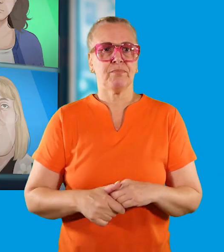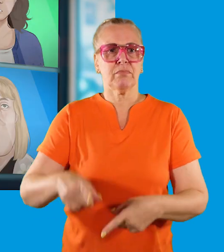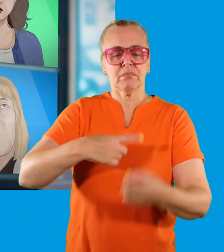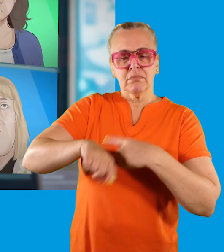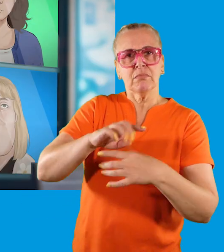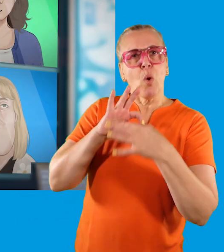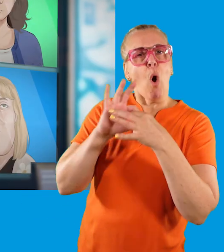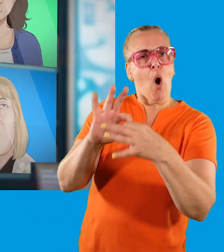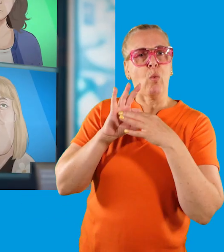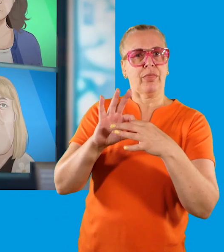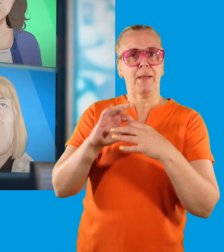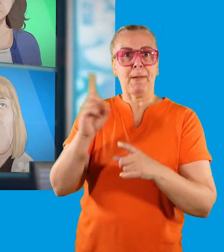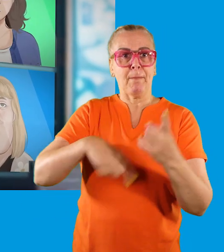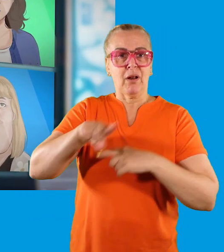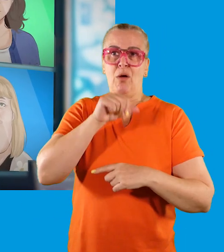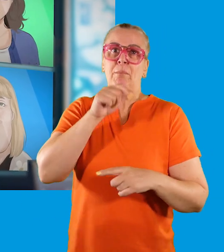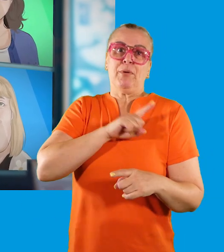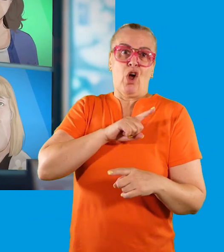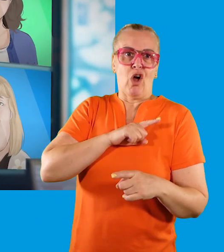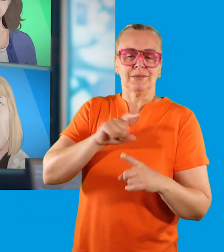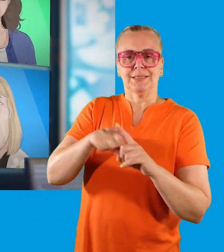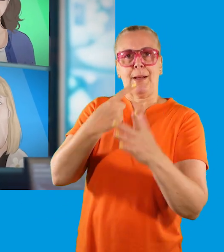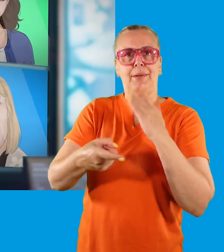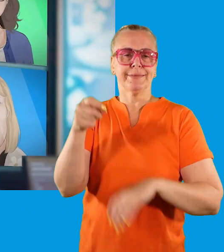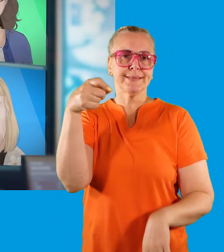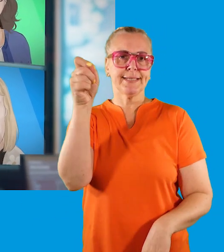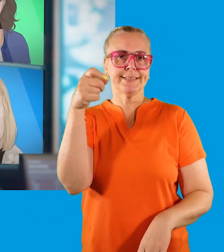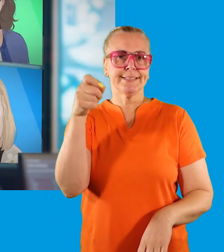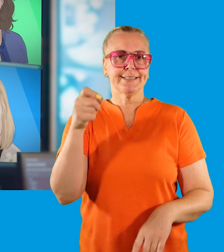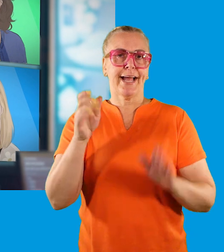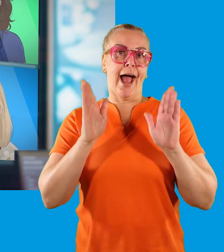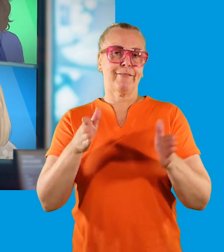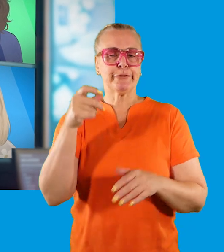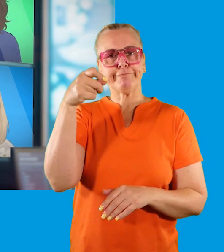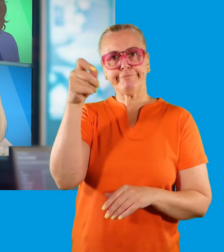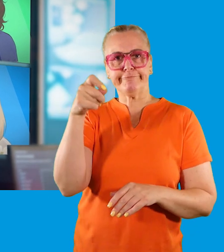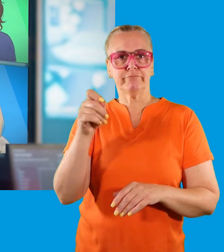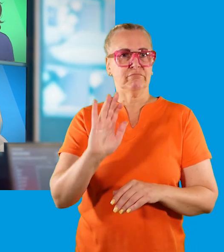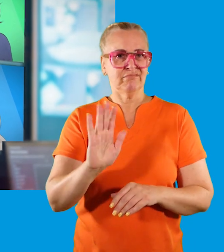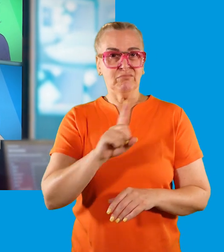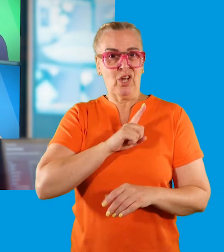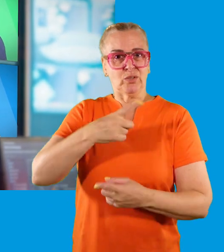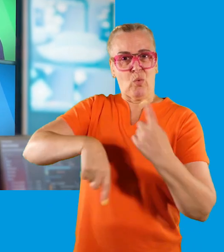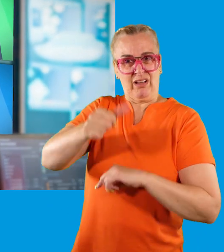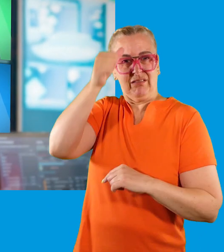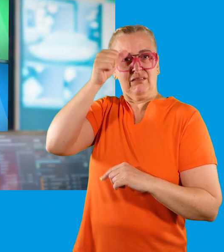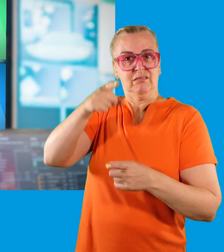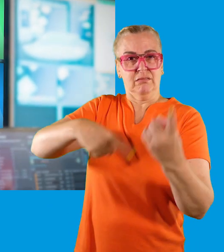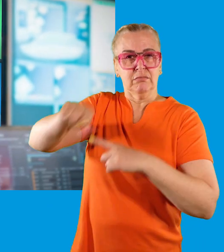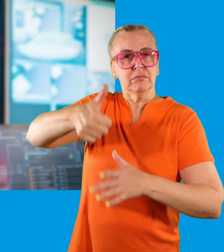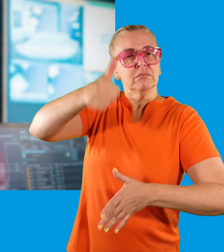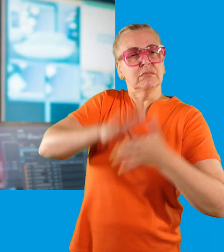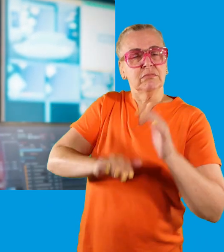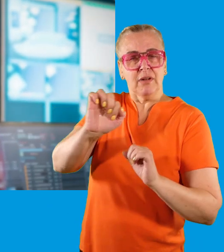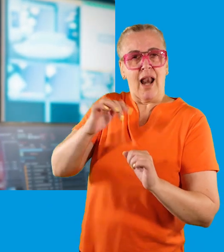We work with people not in spite of them being disabled, but because we recognise everything which that lived experience